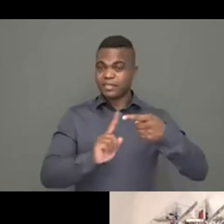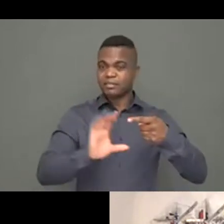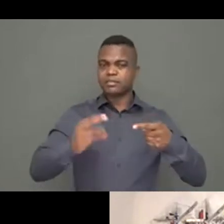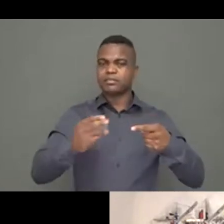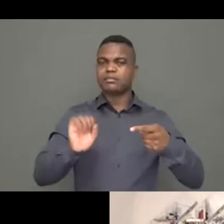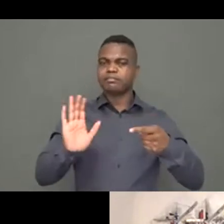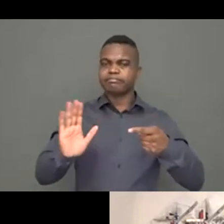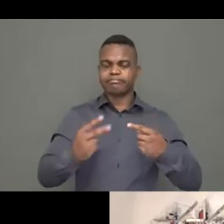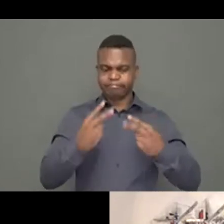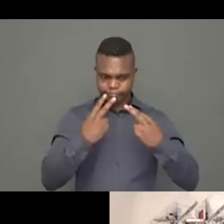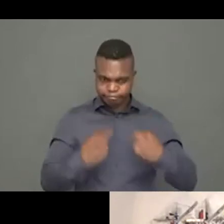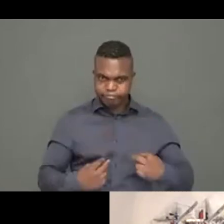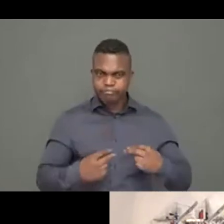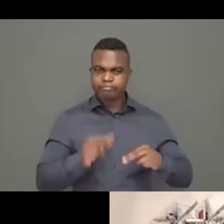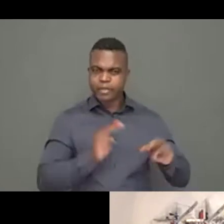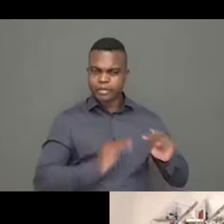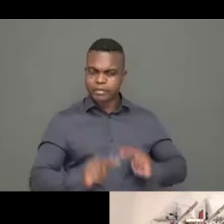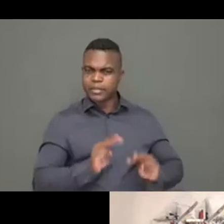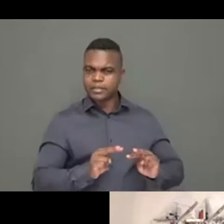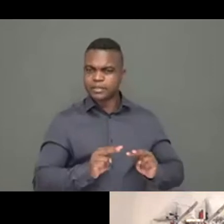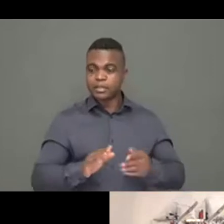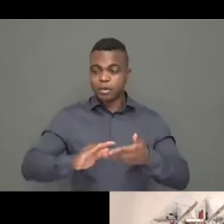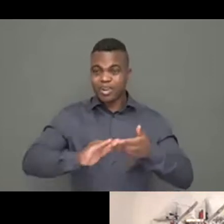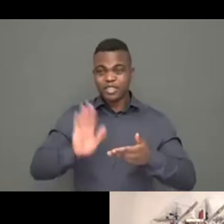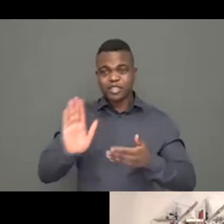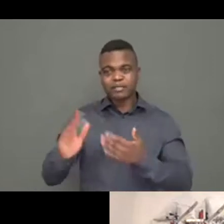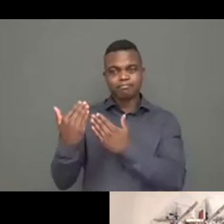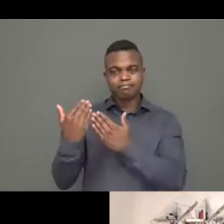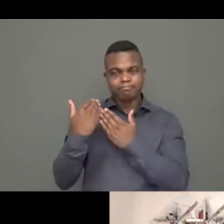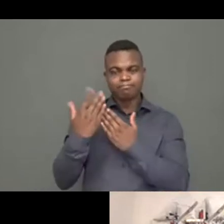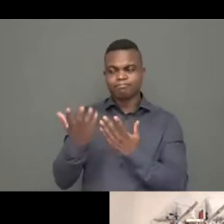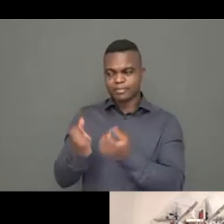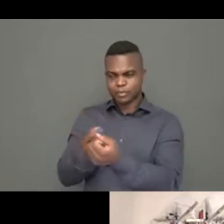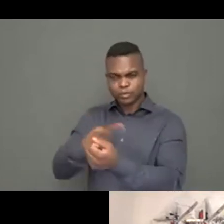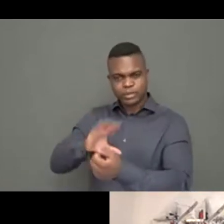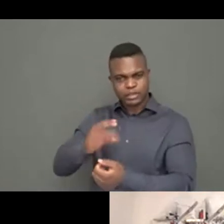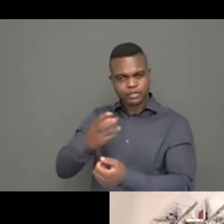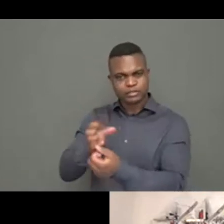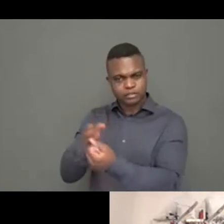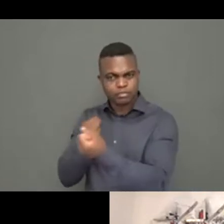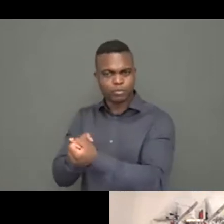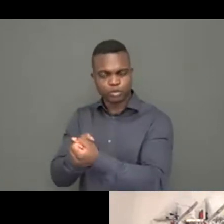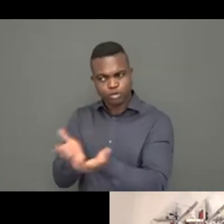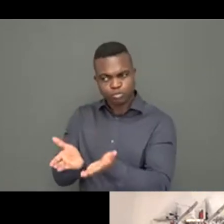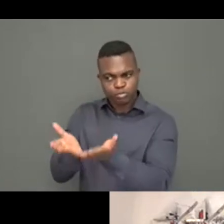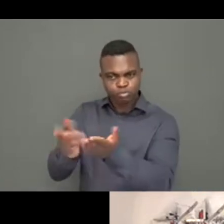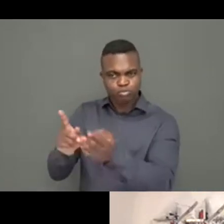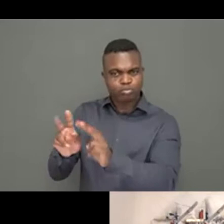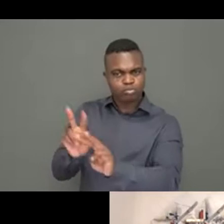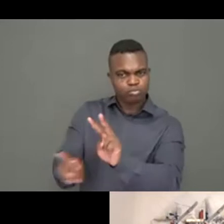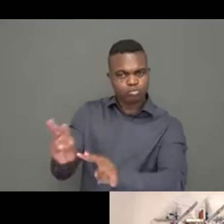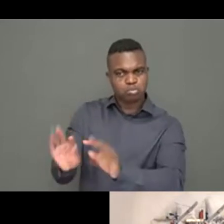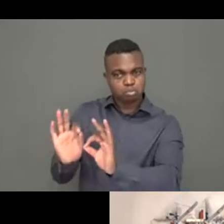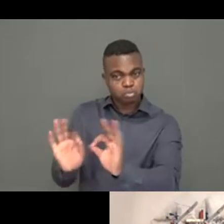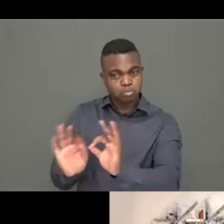internal resource that it takes. We have a second option that is CHS independent verification